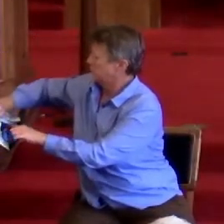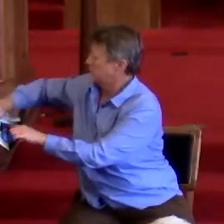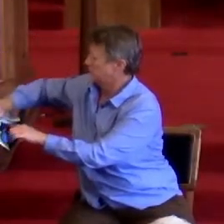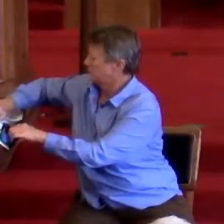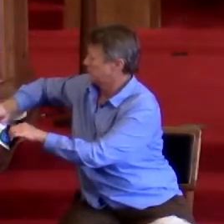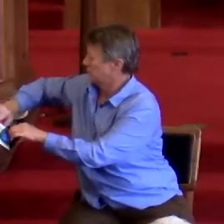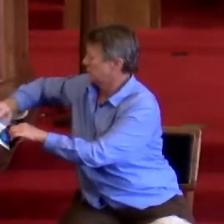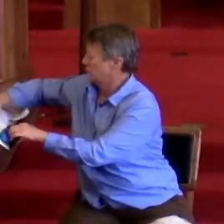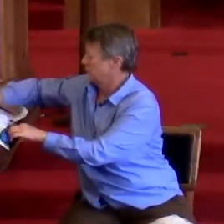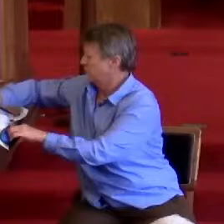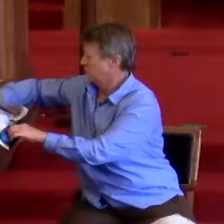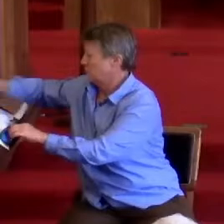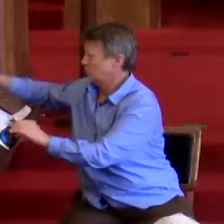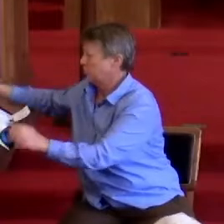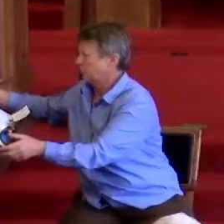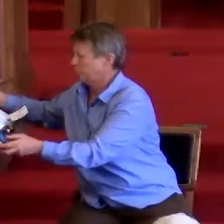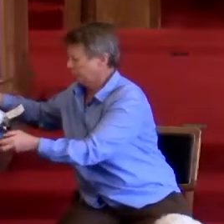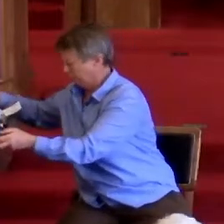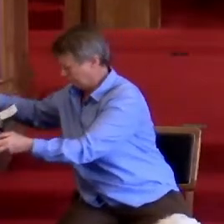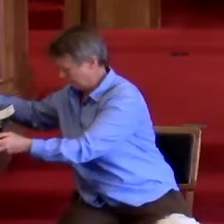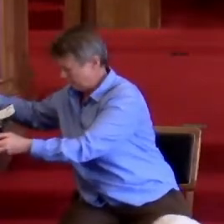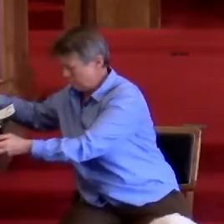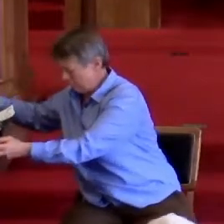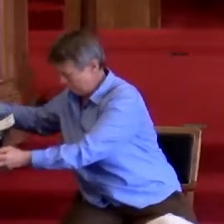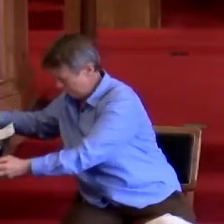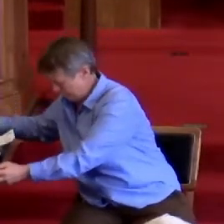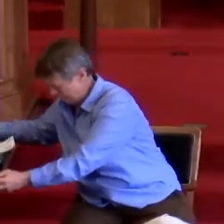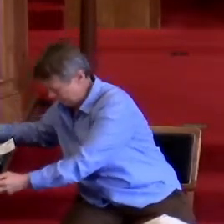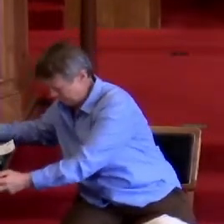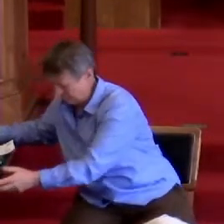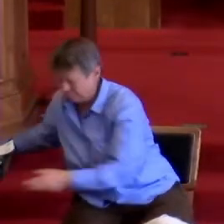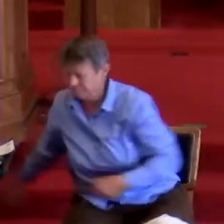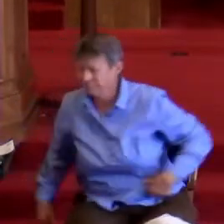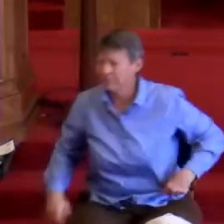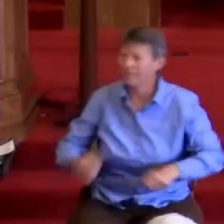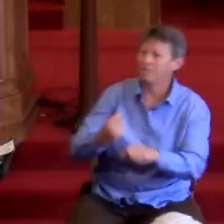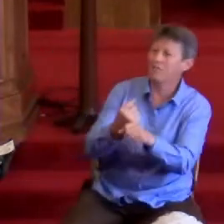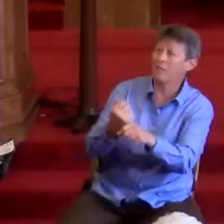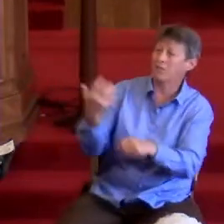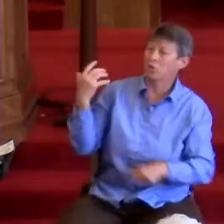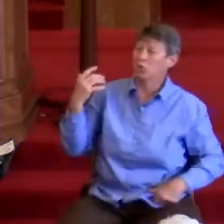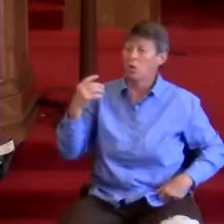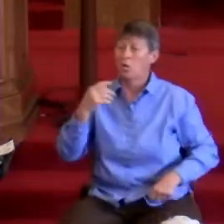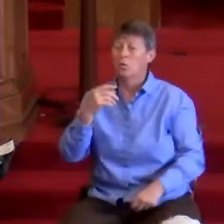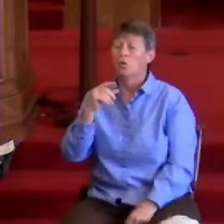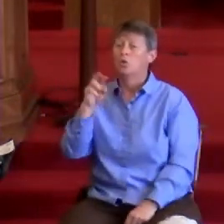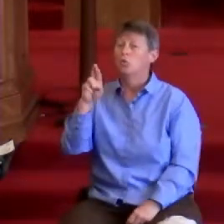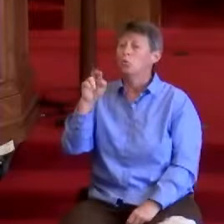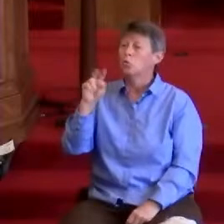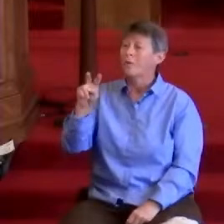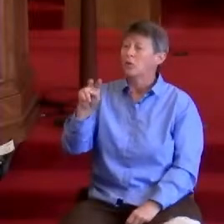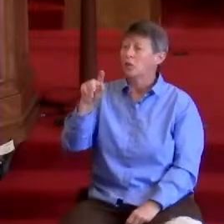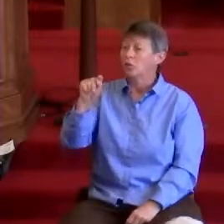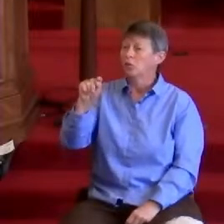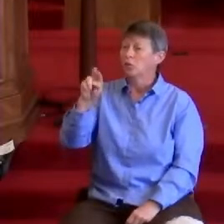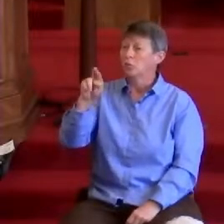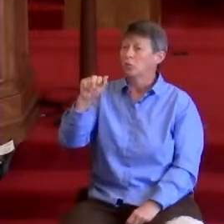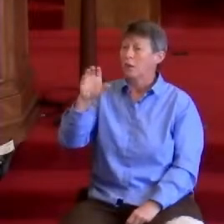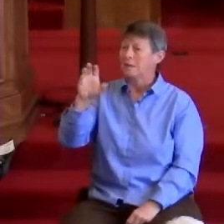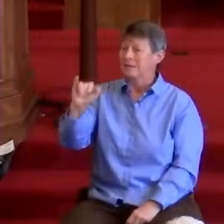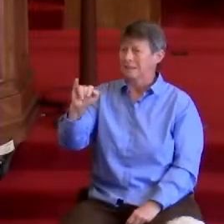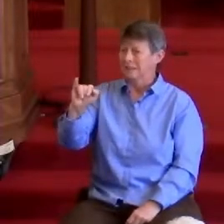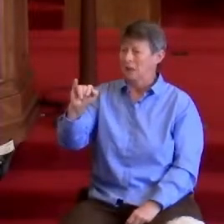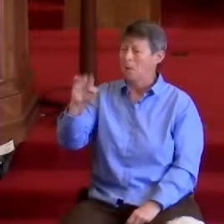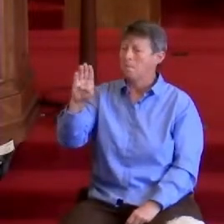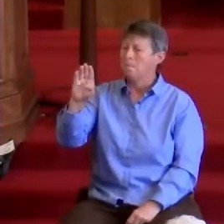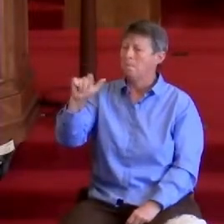It was five years ago that Reverend Tracy Blackman was invited to preach a Friday evening service at St. Paul's Memorial Church.